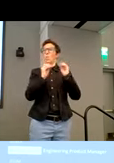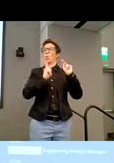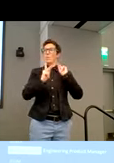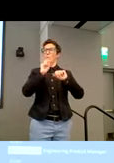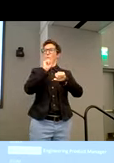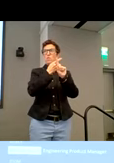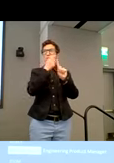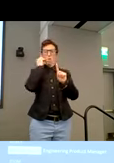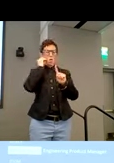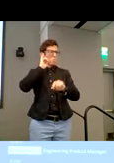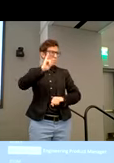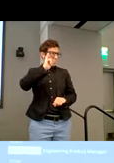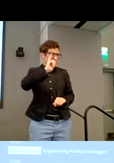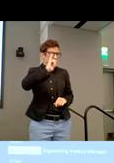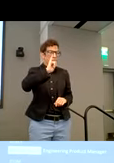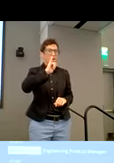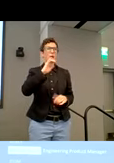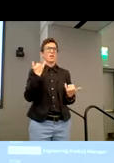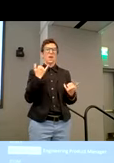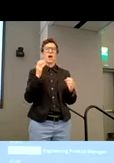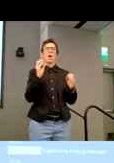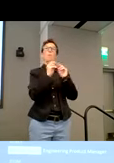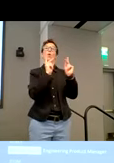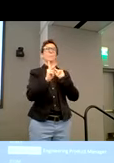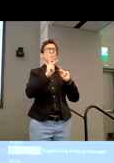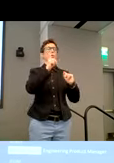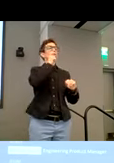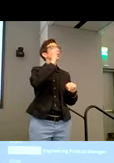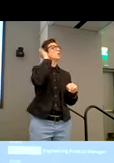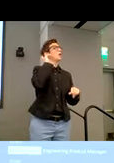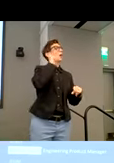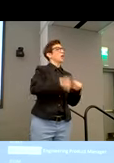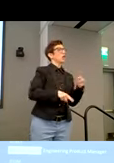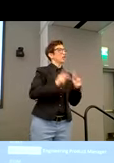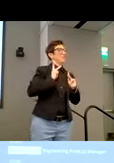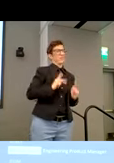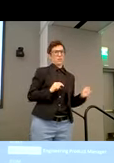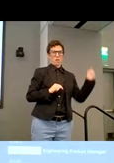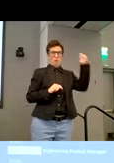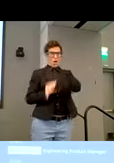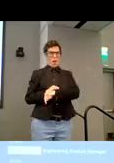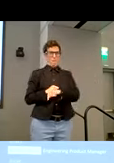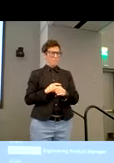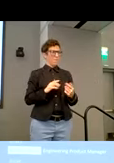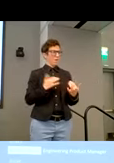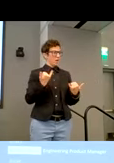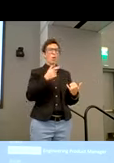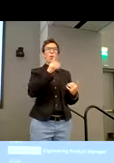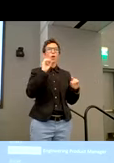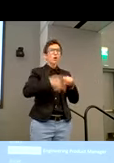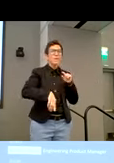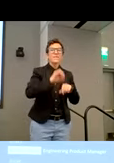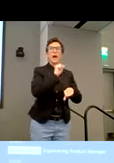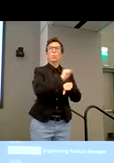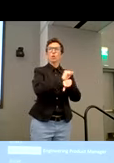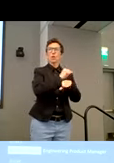home, it also is going to empower a lot more people who were unable to actually become employed to now become employed because now